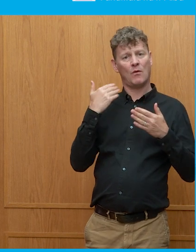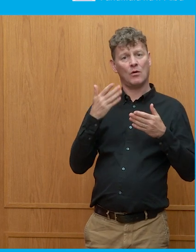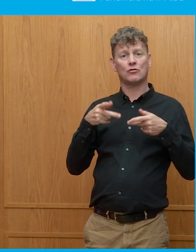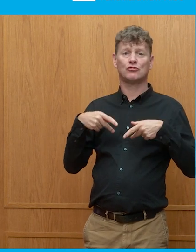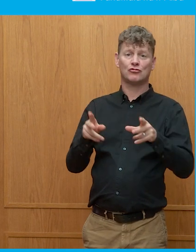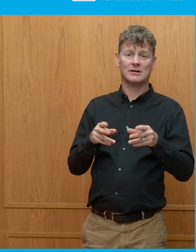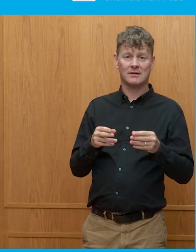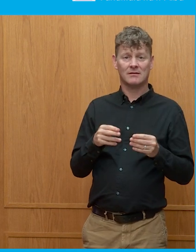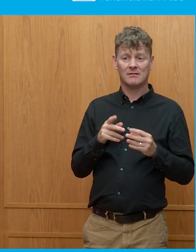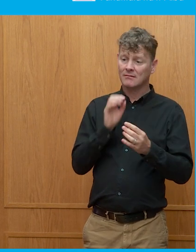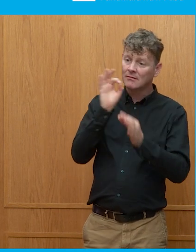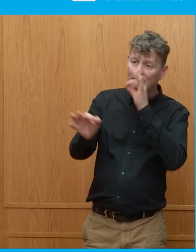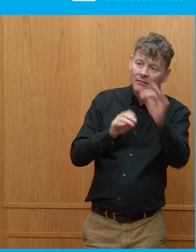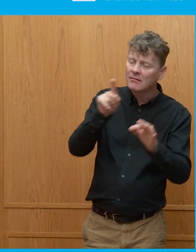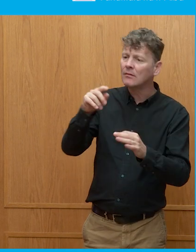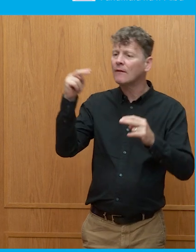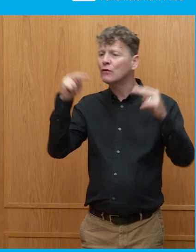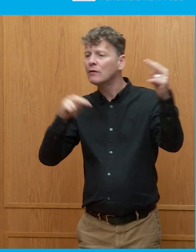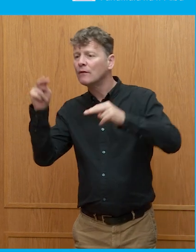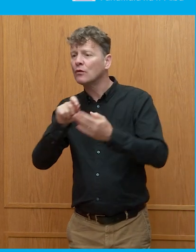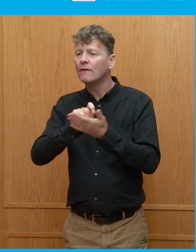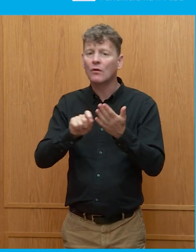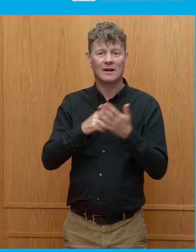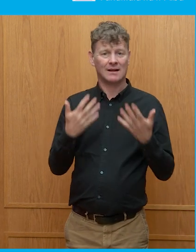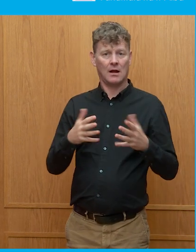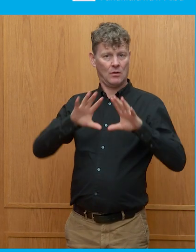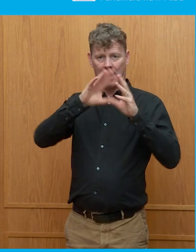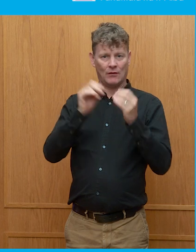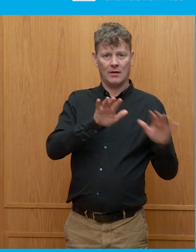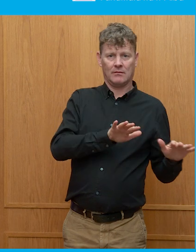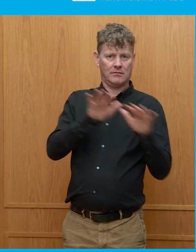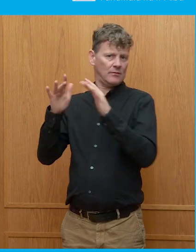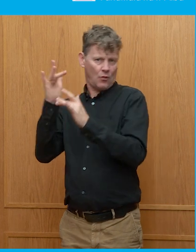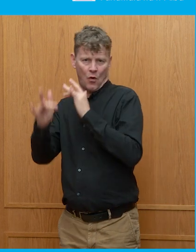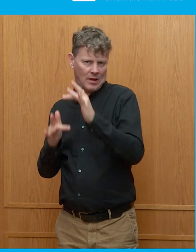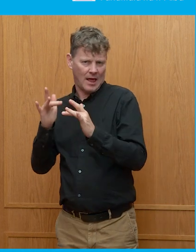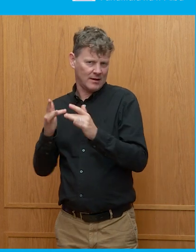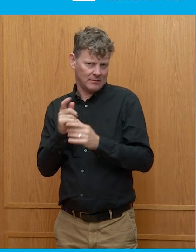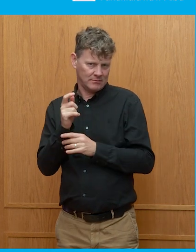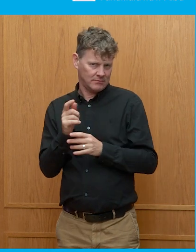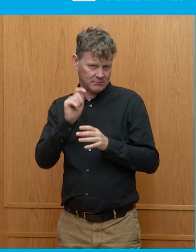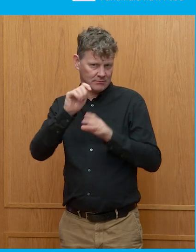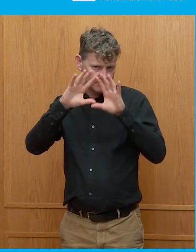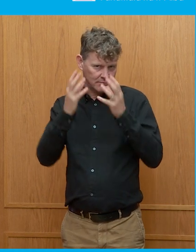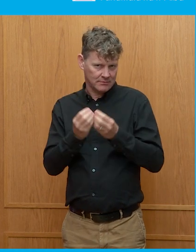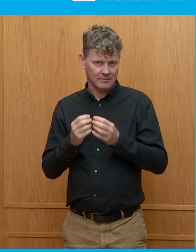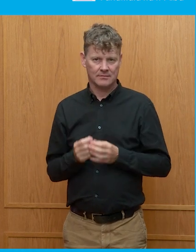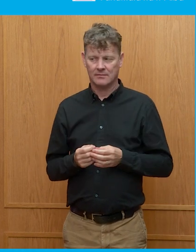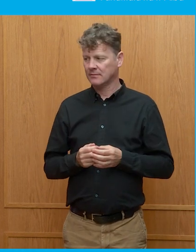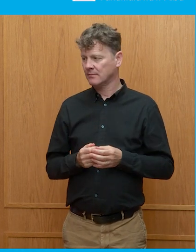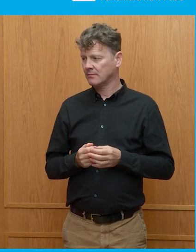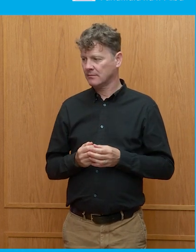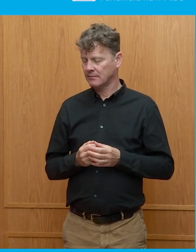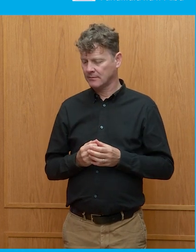corners, like, asking people their opinions. It's done online almost entirely. You know, perhaps voting